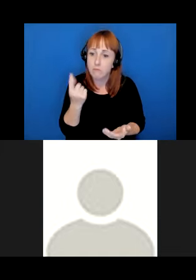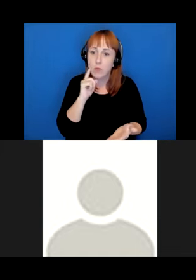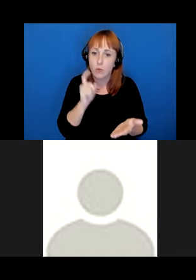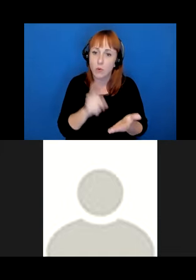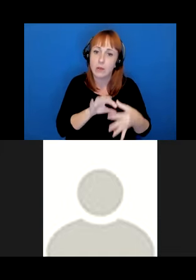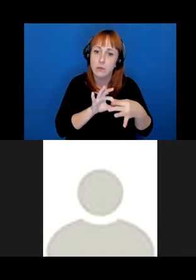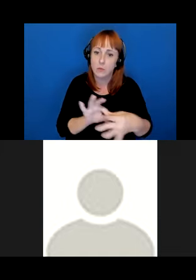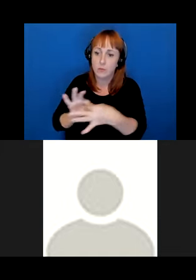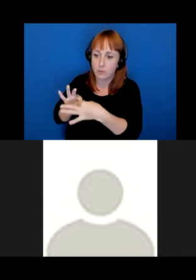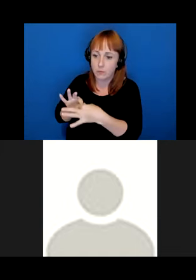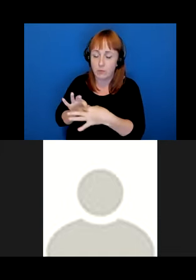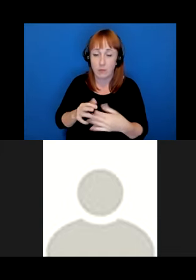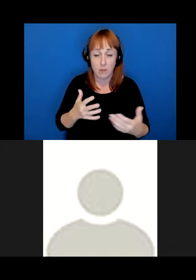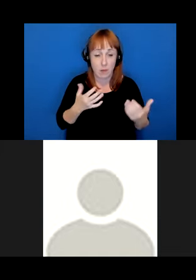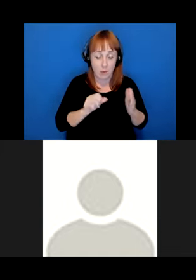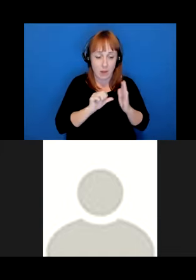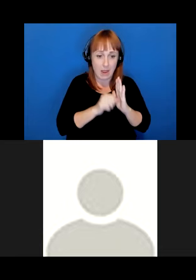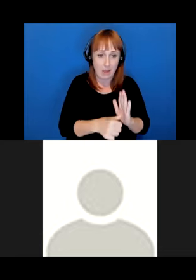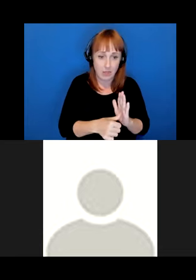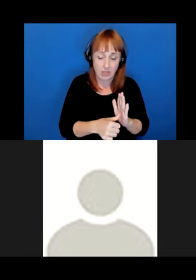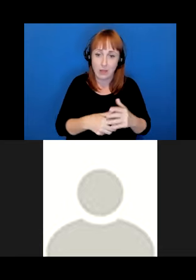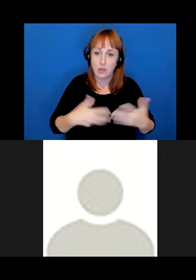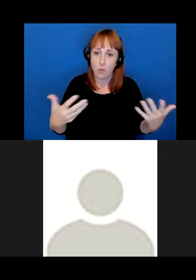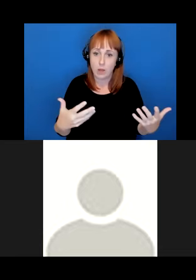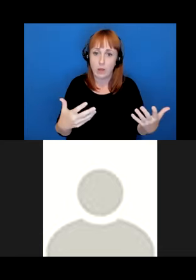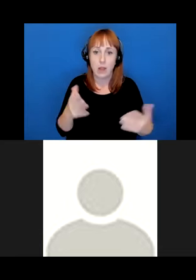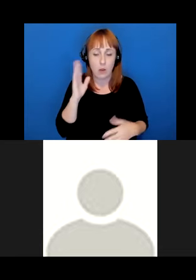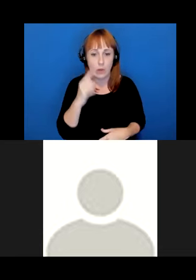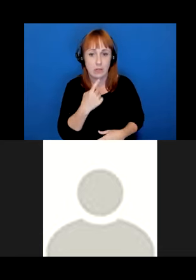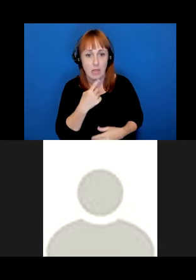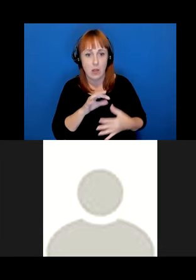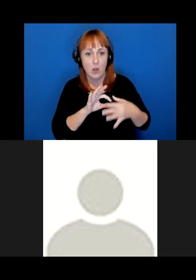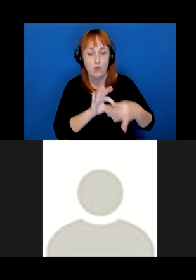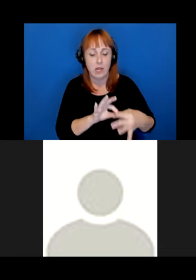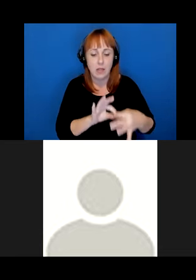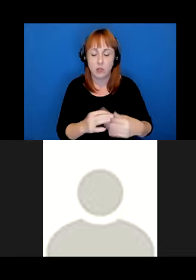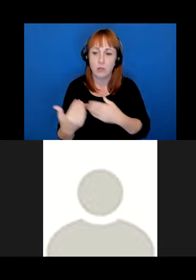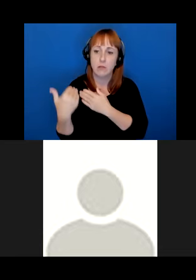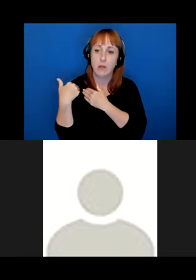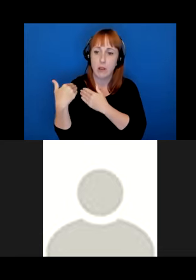But where I really want to emphasize the latter point in this talk, I'm going to say relational accountability.